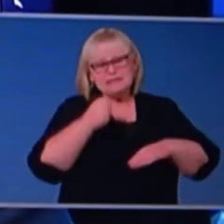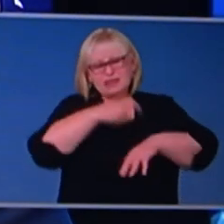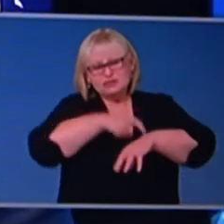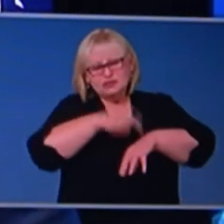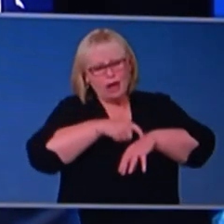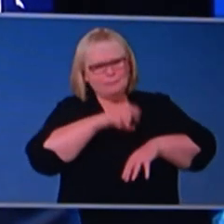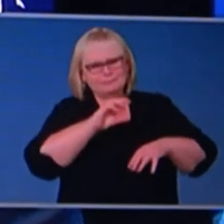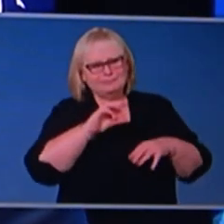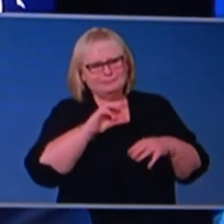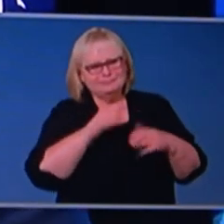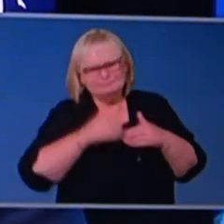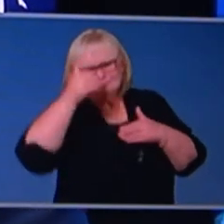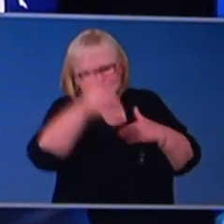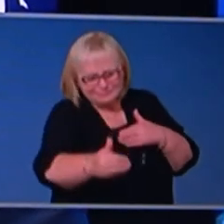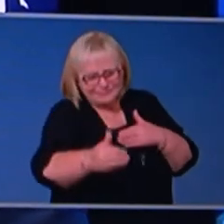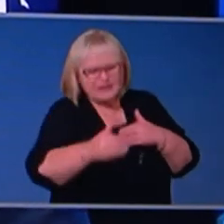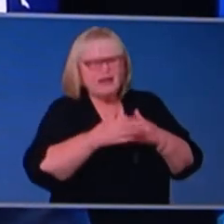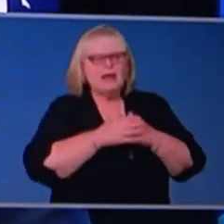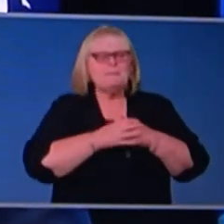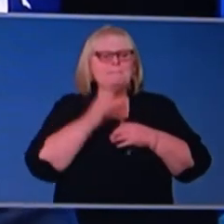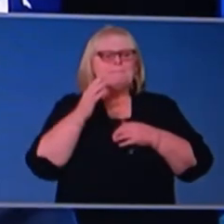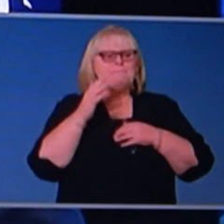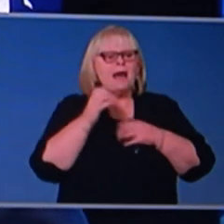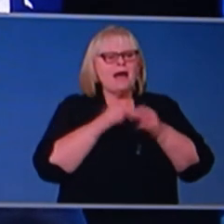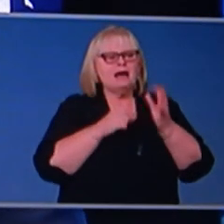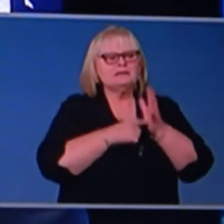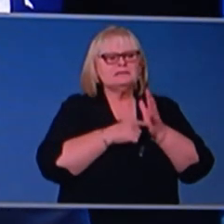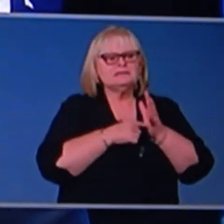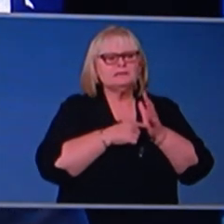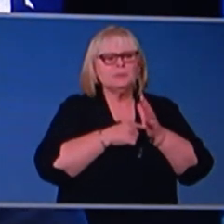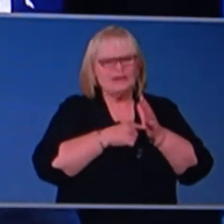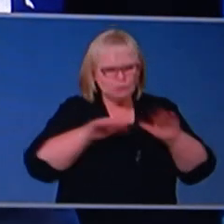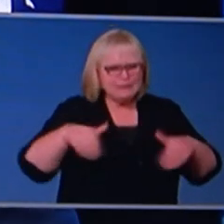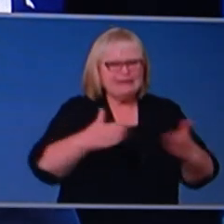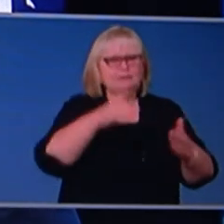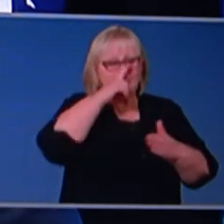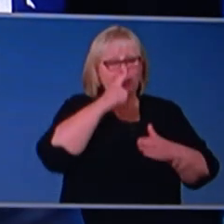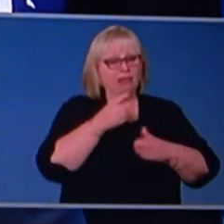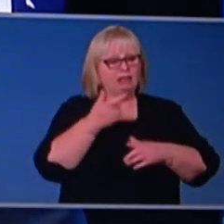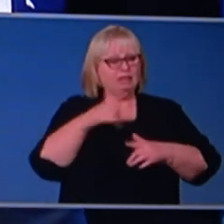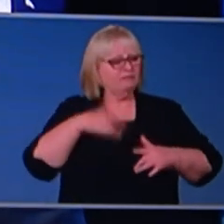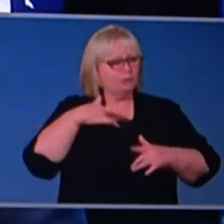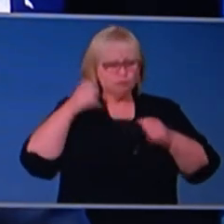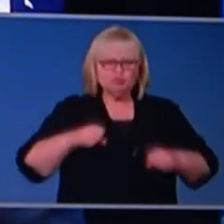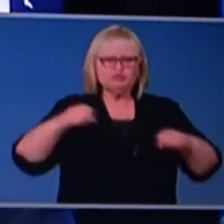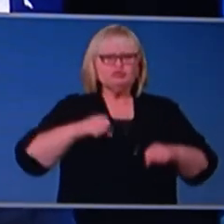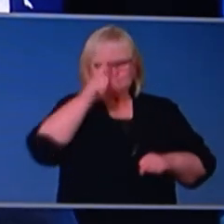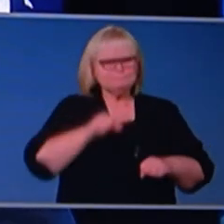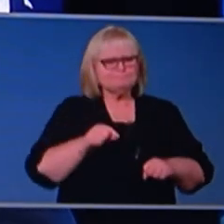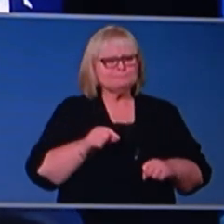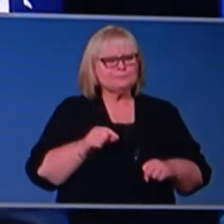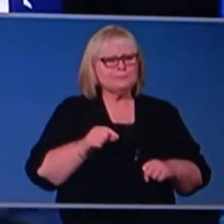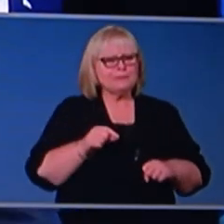And it's important as we move into another phase that we not only, uh, give people the confidence, um, that,